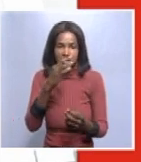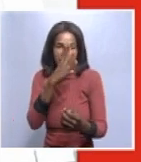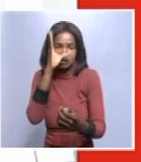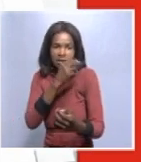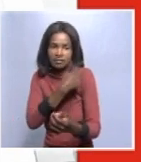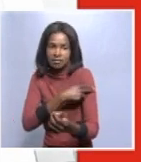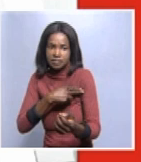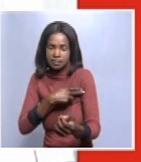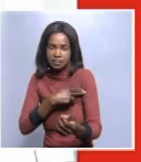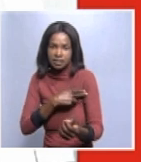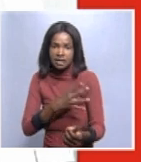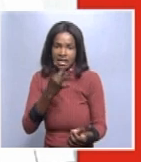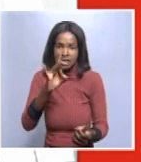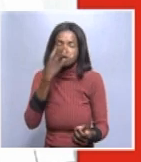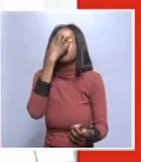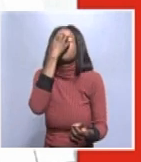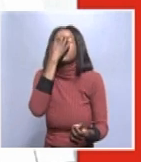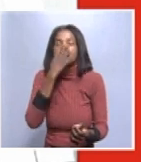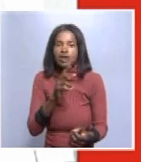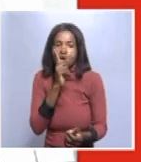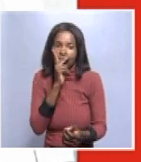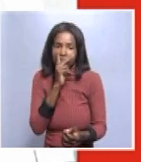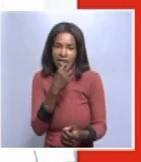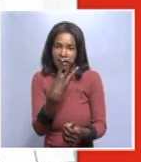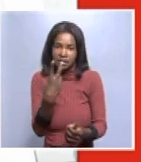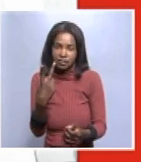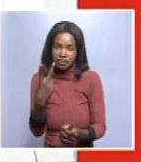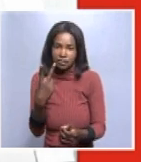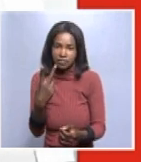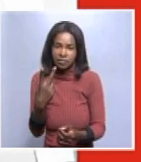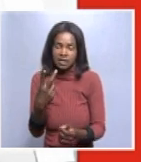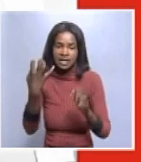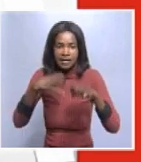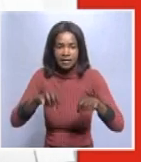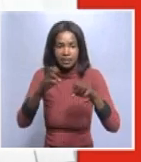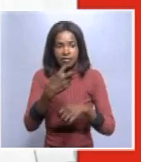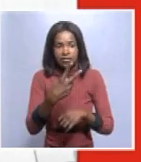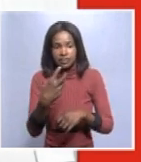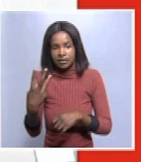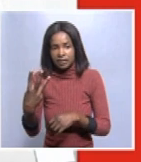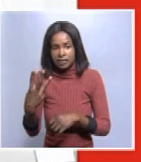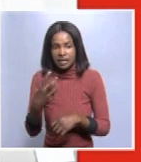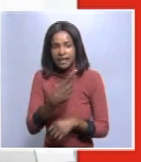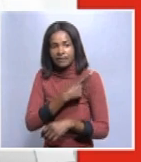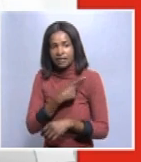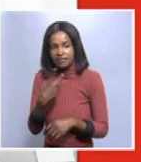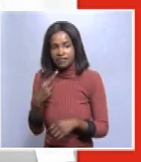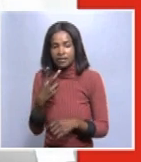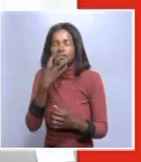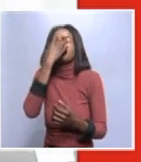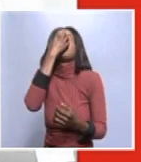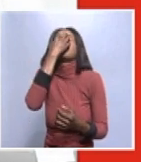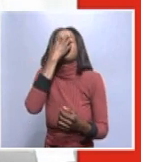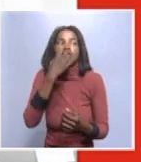with 8 in ICU. Kunene, 32. Aronwa, 23, with 12 in ICU.